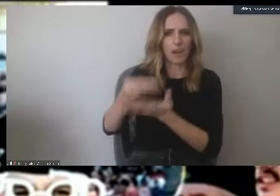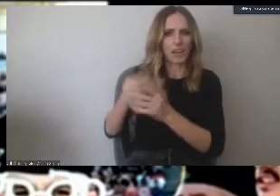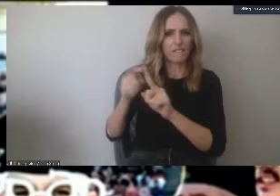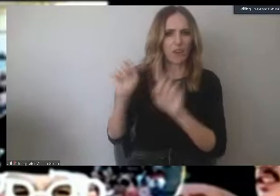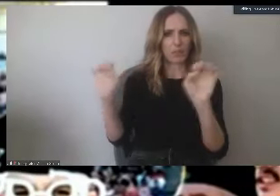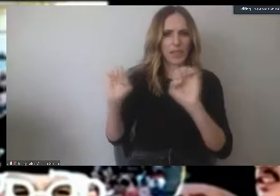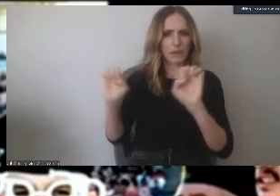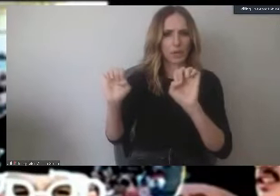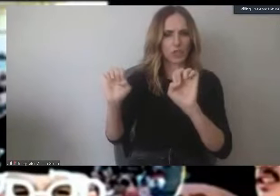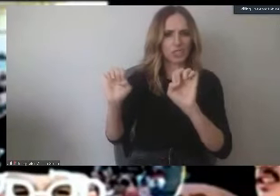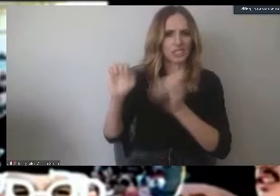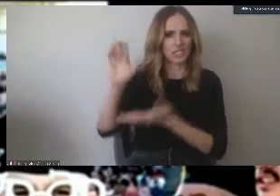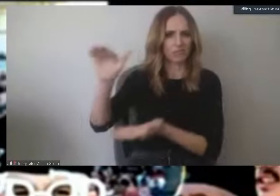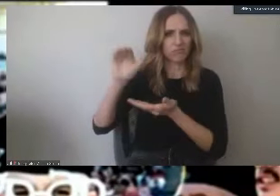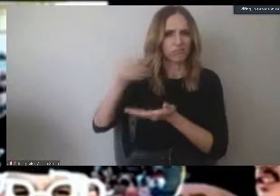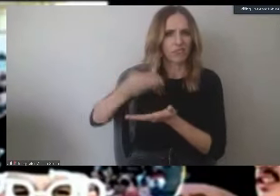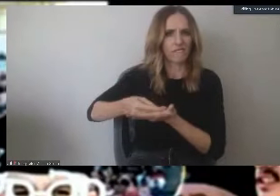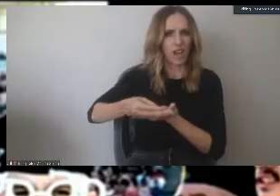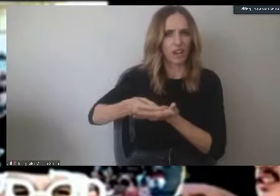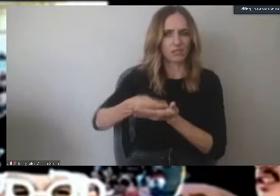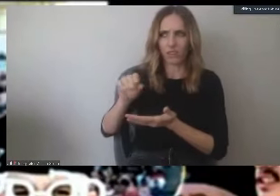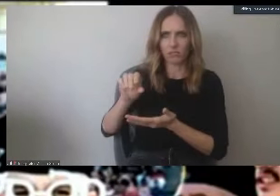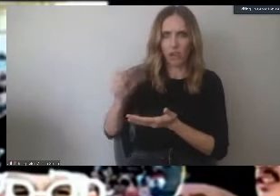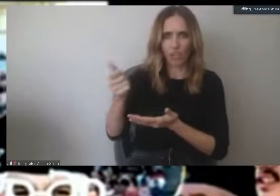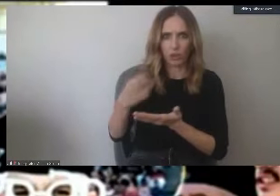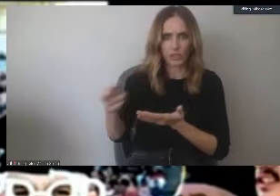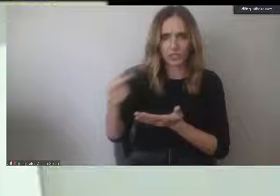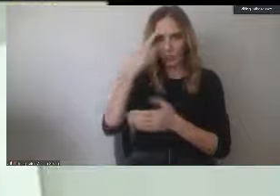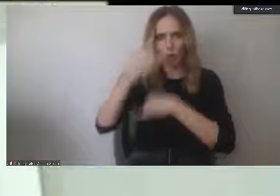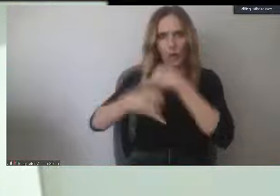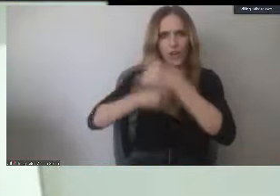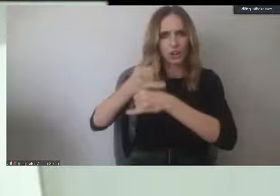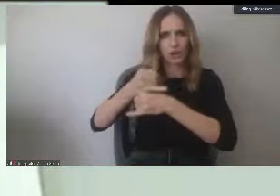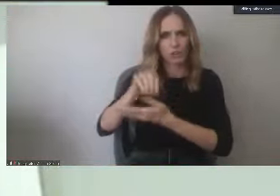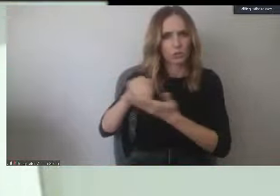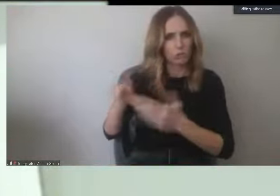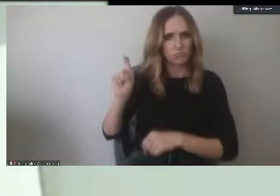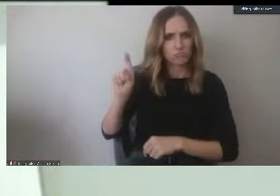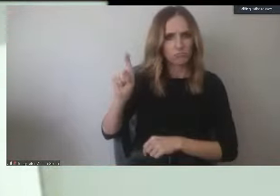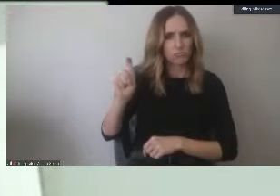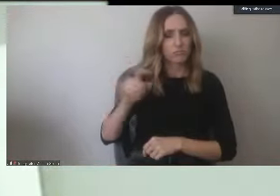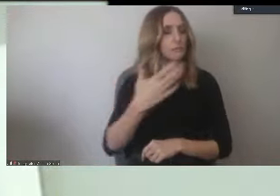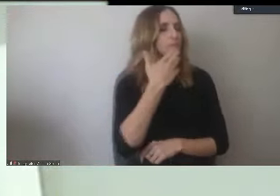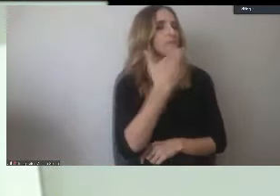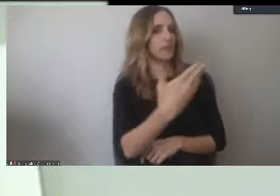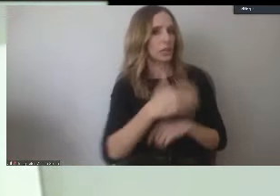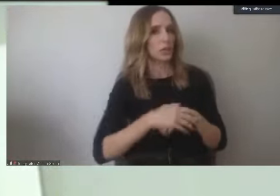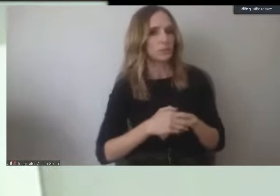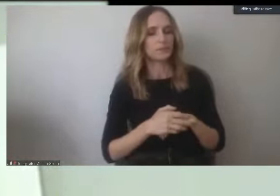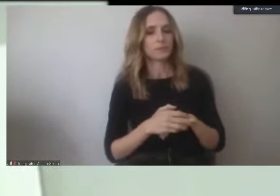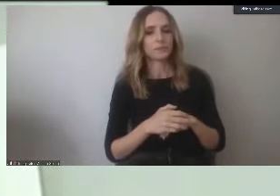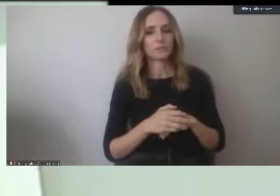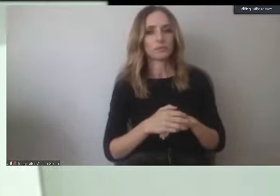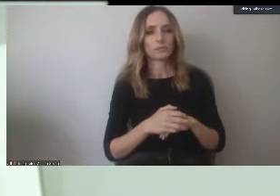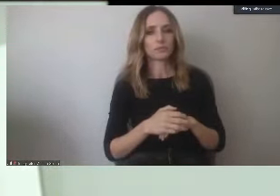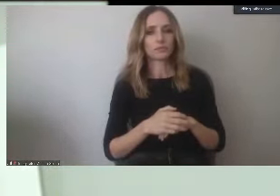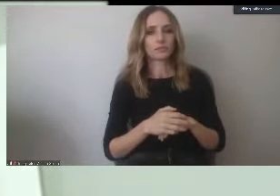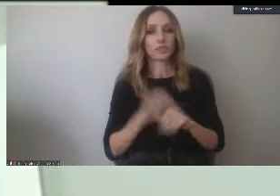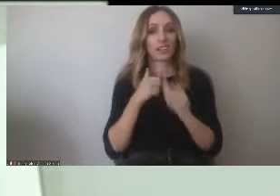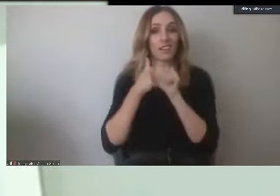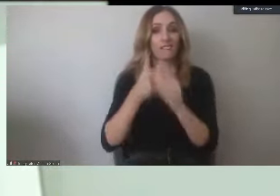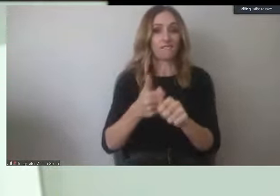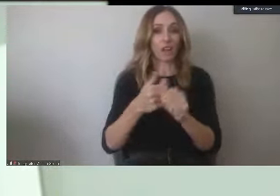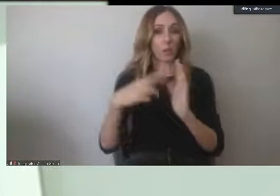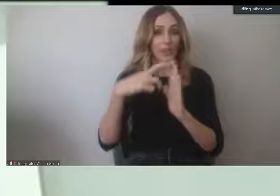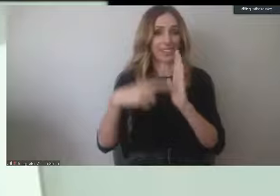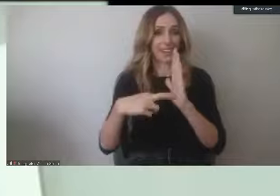any resources for international students? Thank you, President Bynum. So, based on the guidelines that we